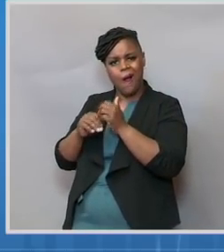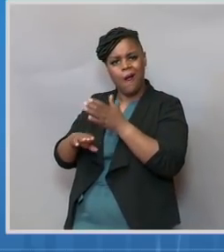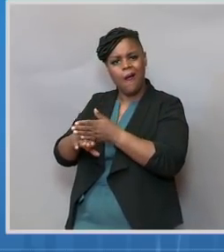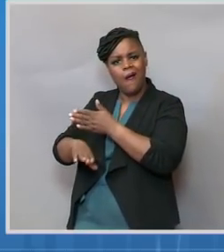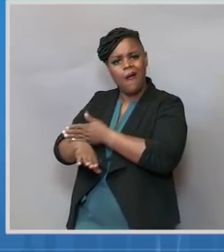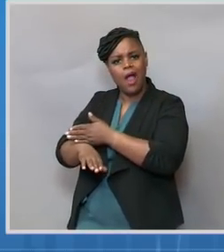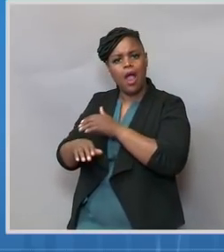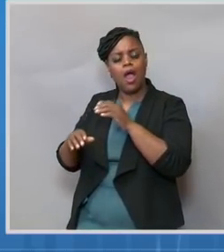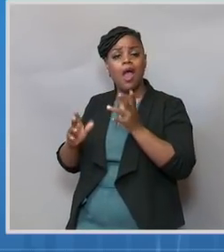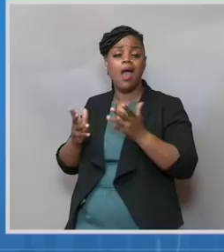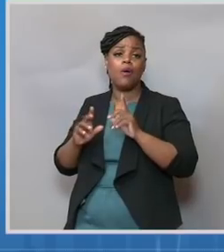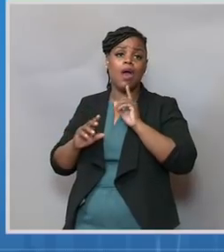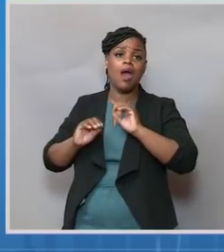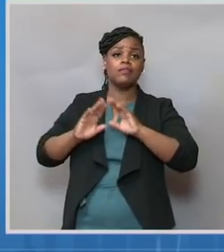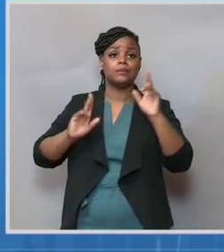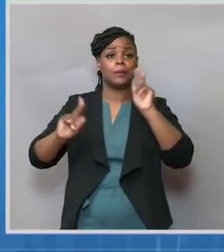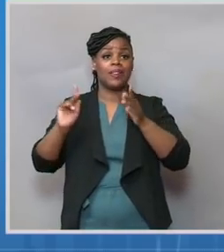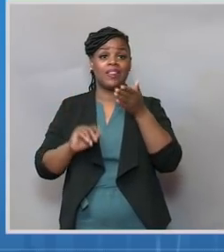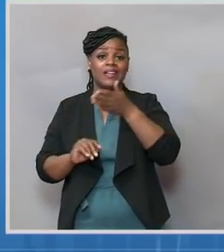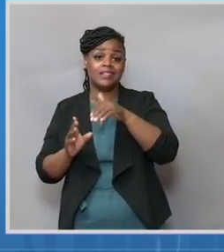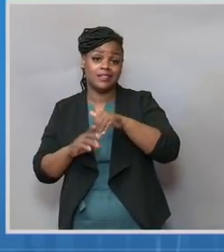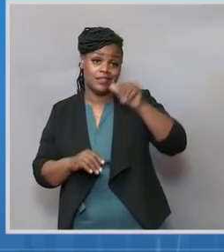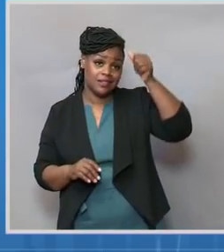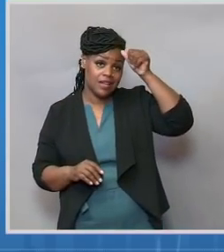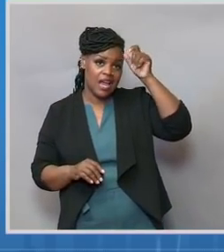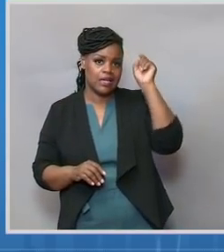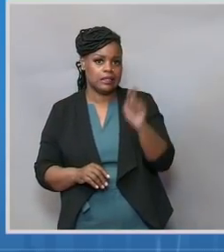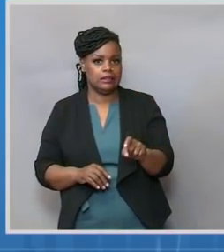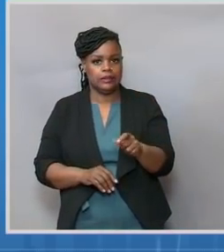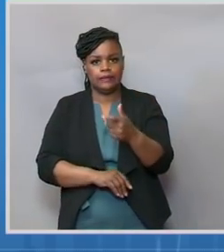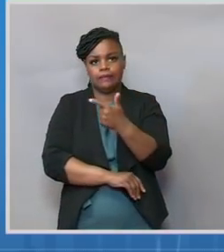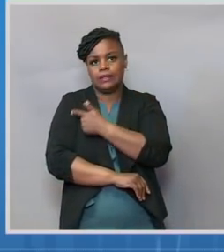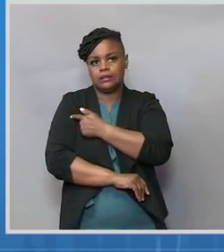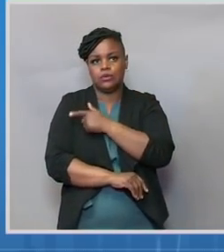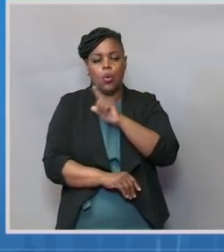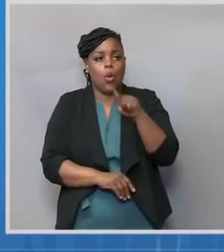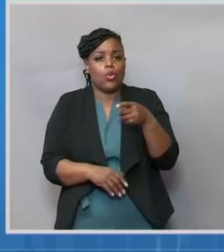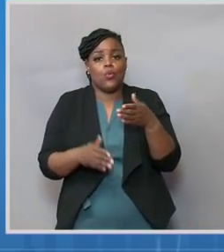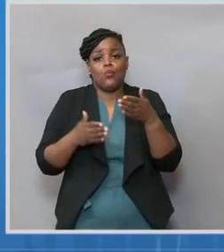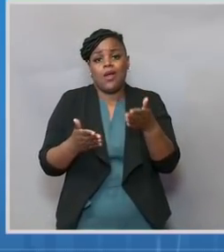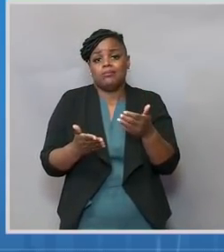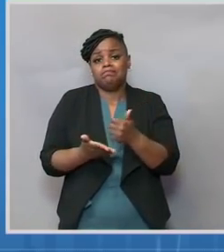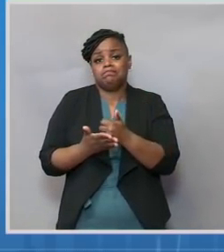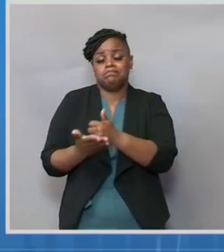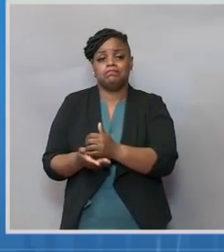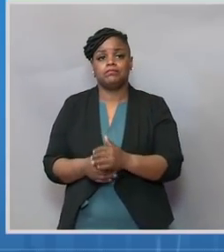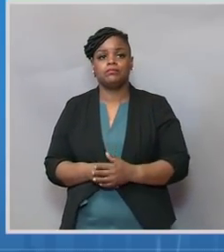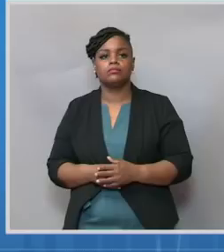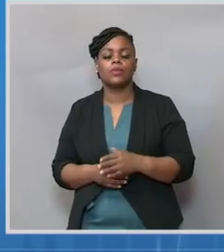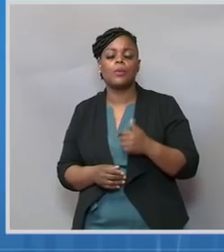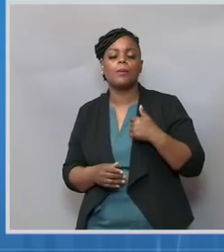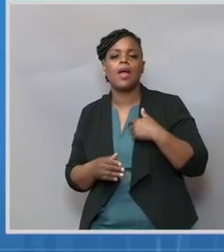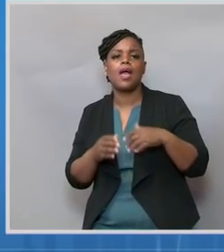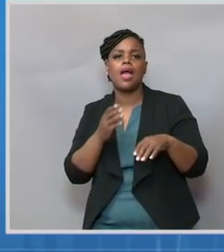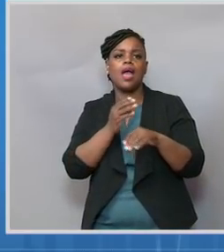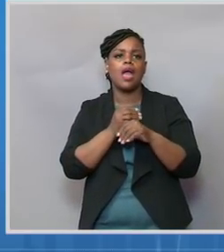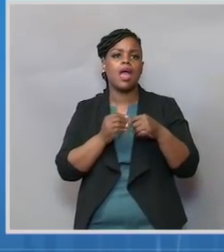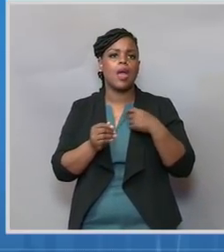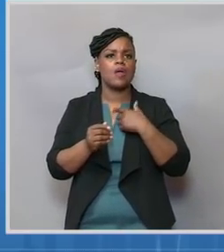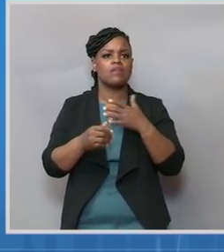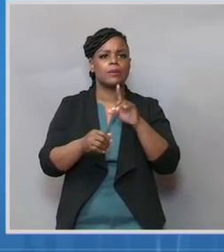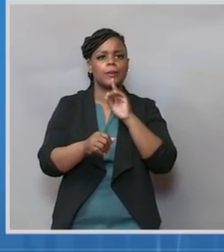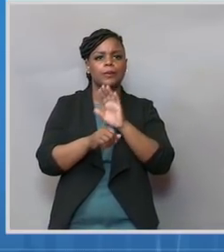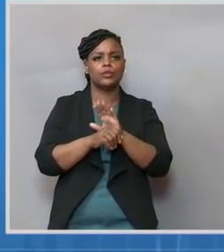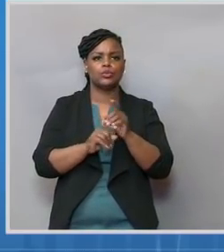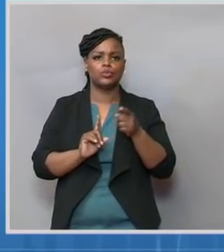people vaccinated, because that's the only way we're going to turn that around. Dr. Yeah. I'll just add that we have a longstanding commitment to India's public health and are,